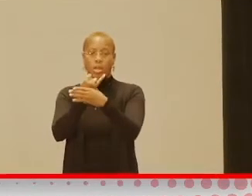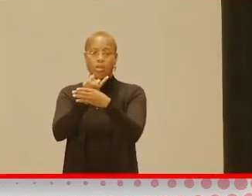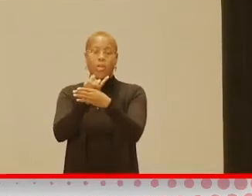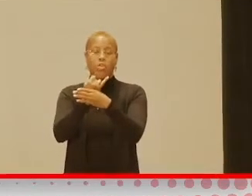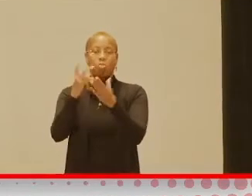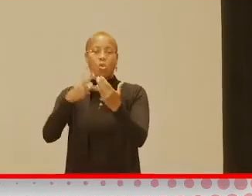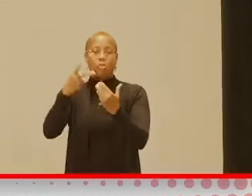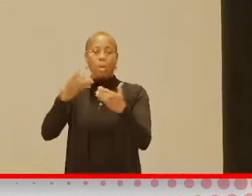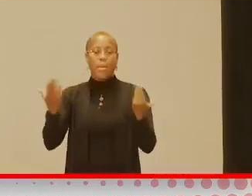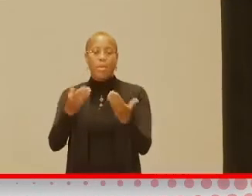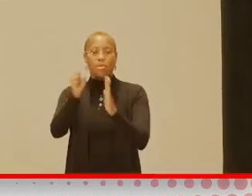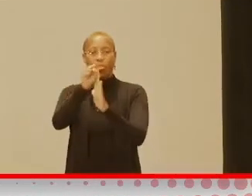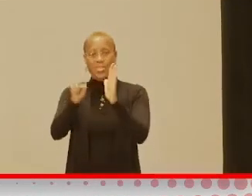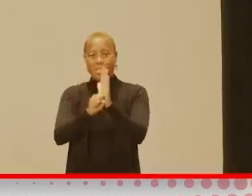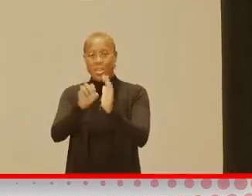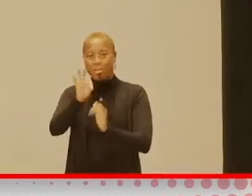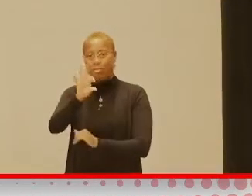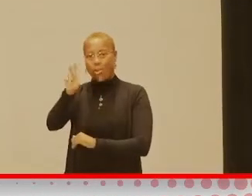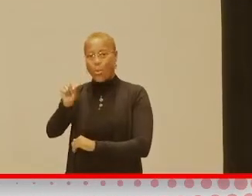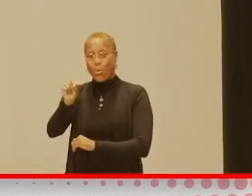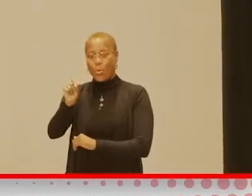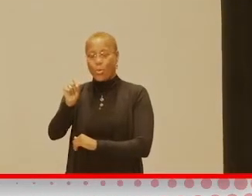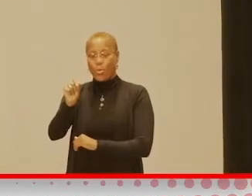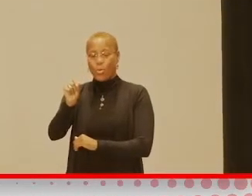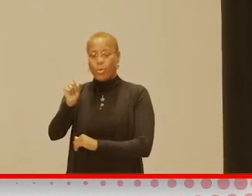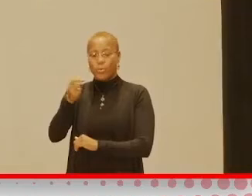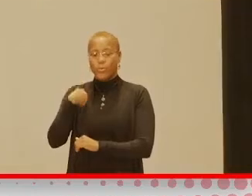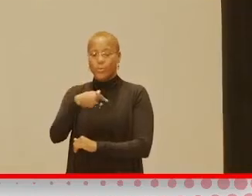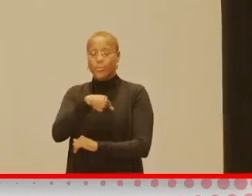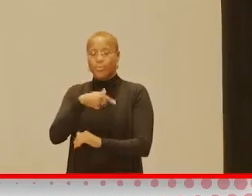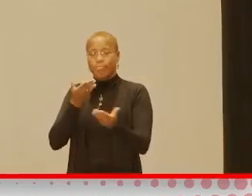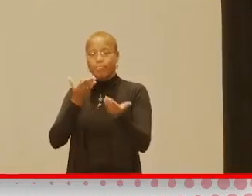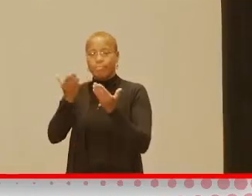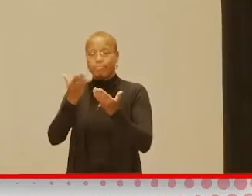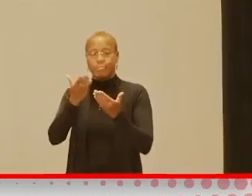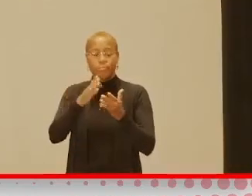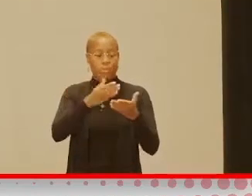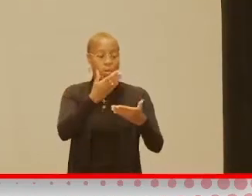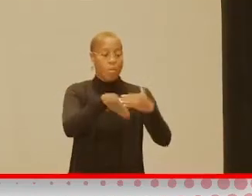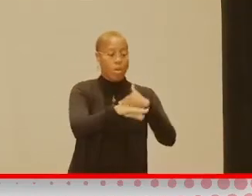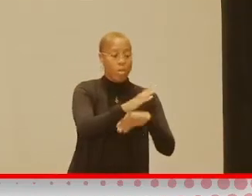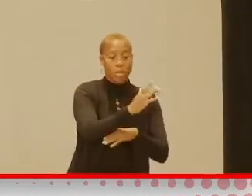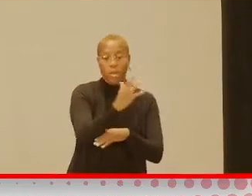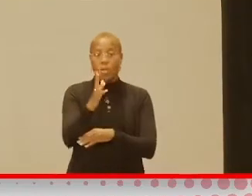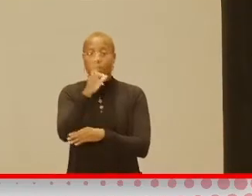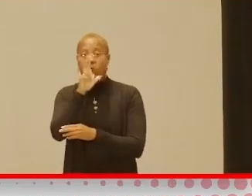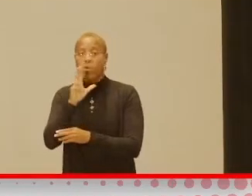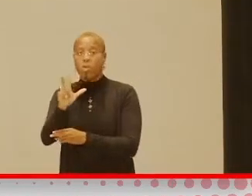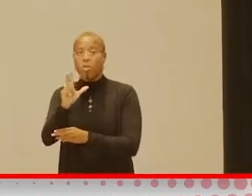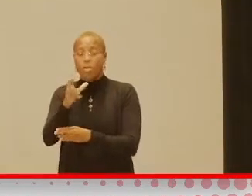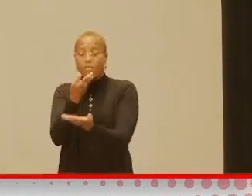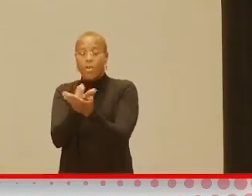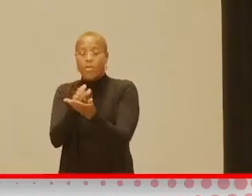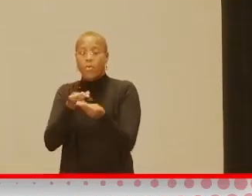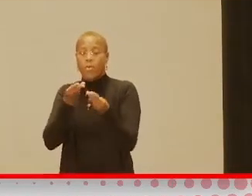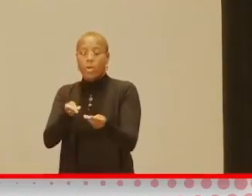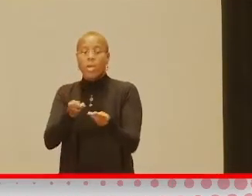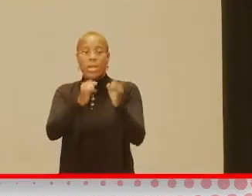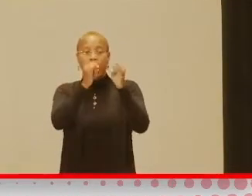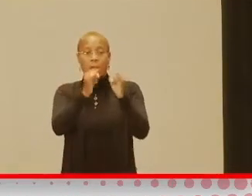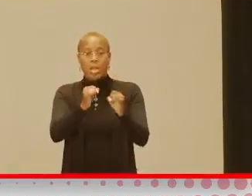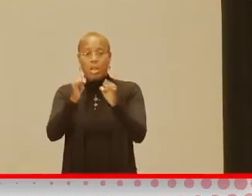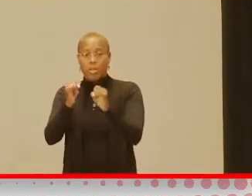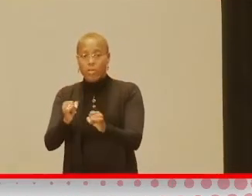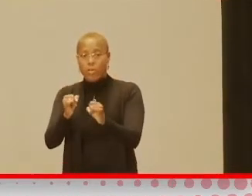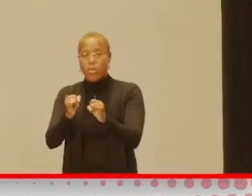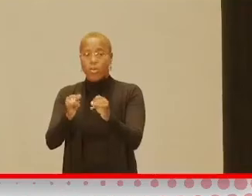Florida. And we serve children birth to three. We are funded under the Individuals with Disabilities Education